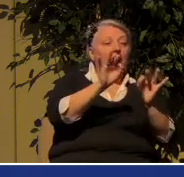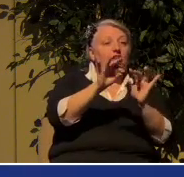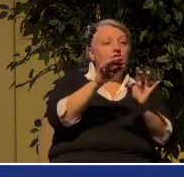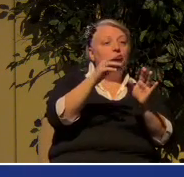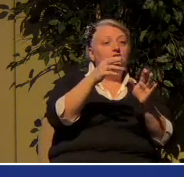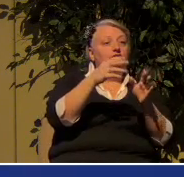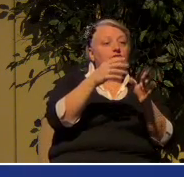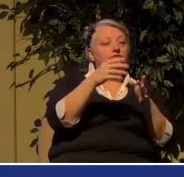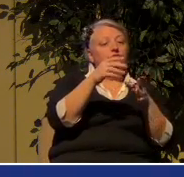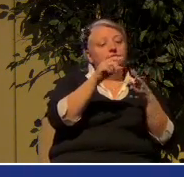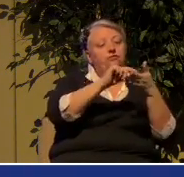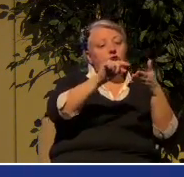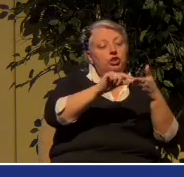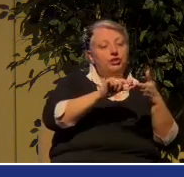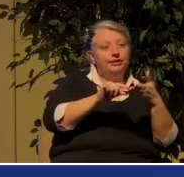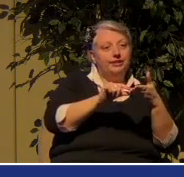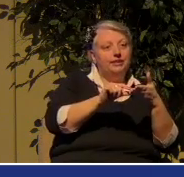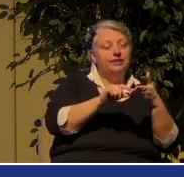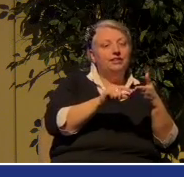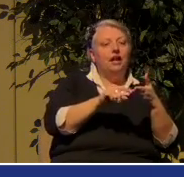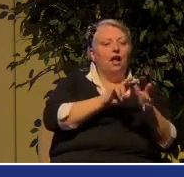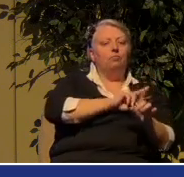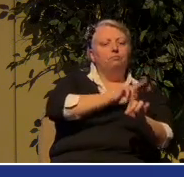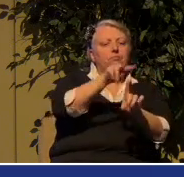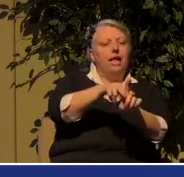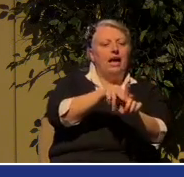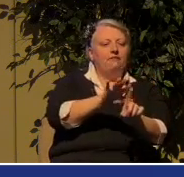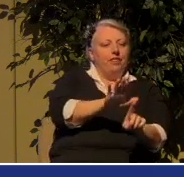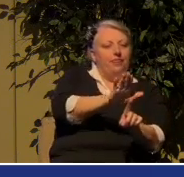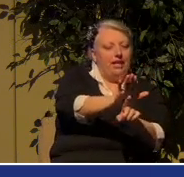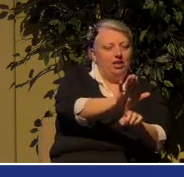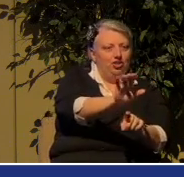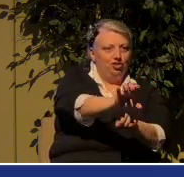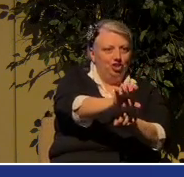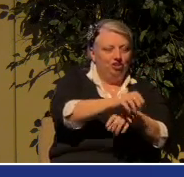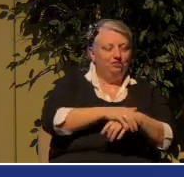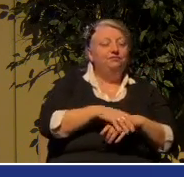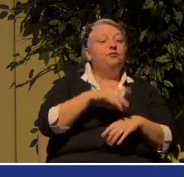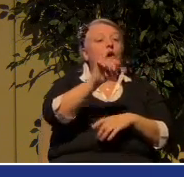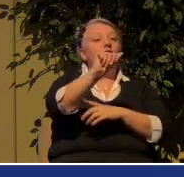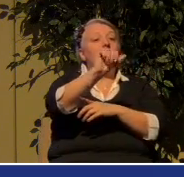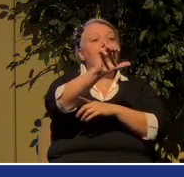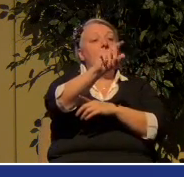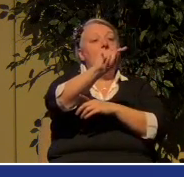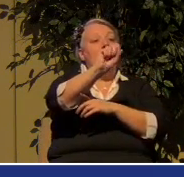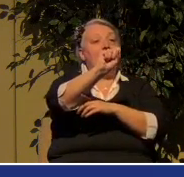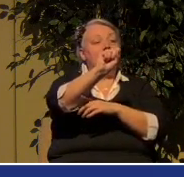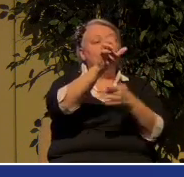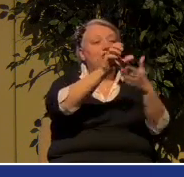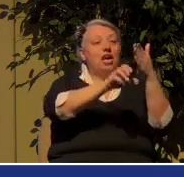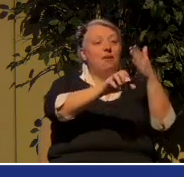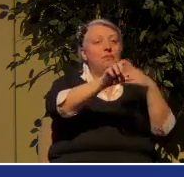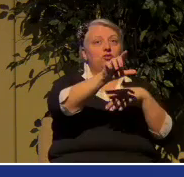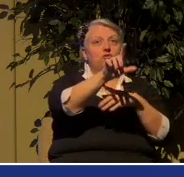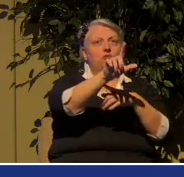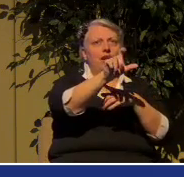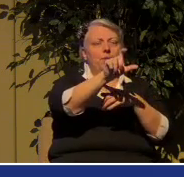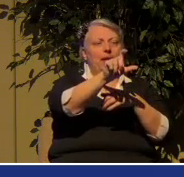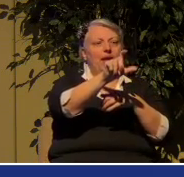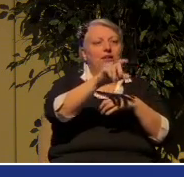to this. And so, for example, in Acts chapter 21, you have the evangelist Philip.